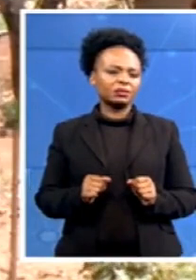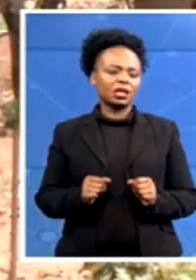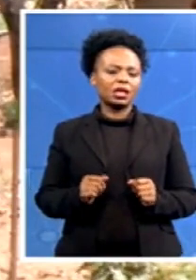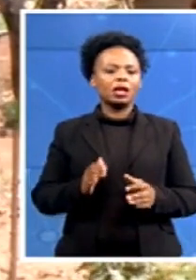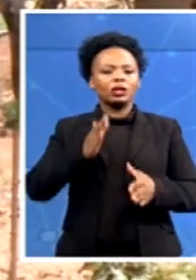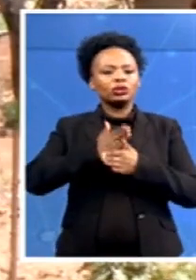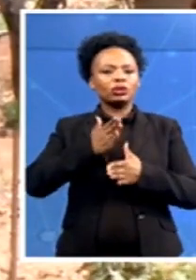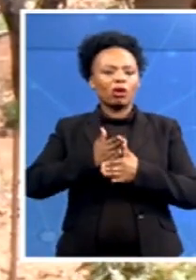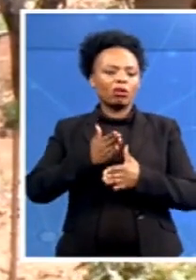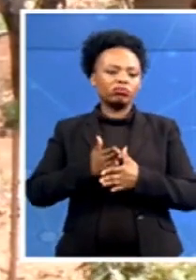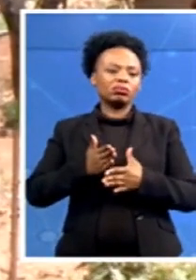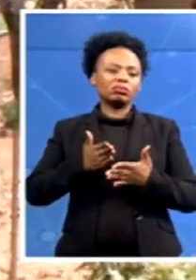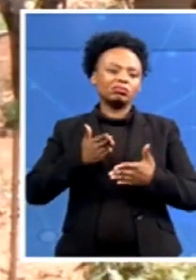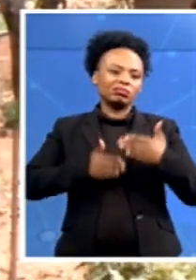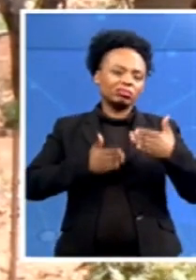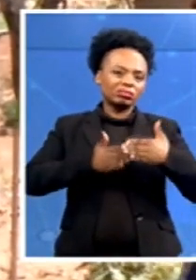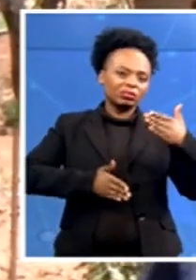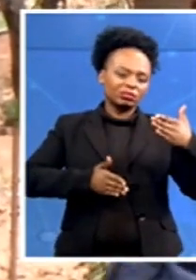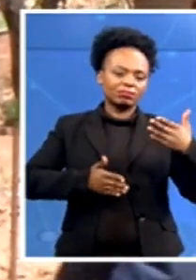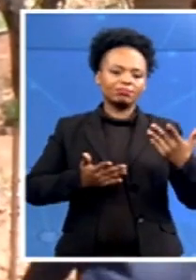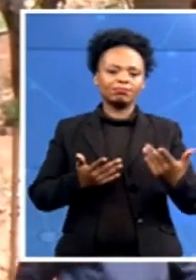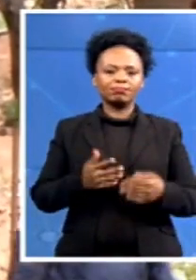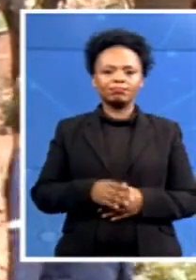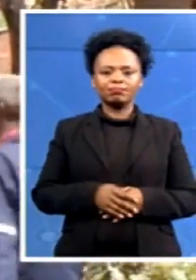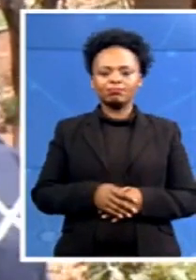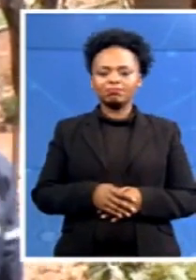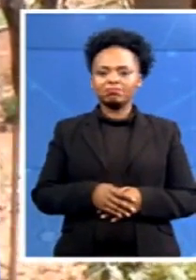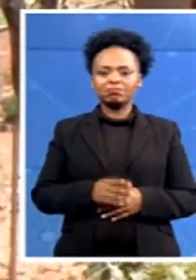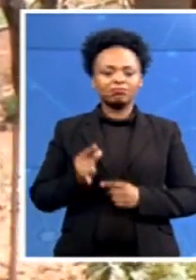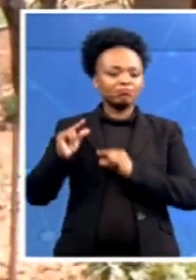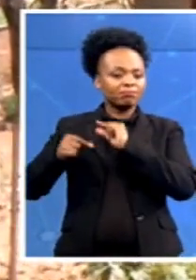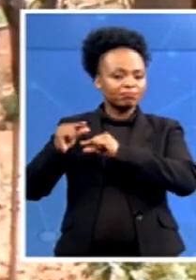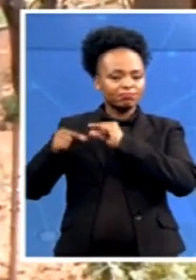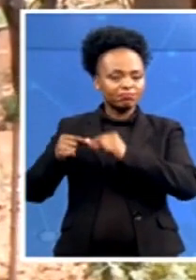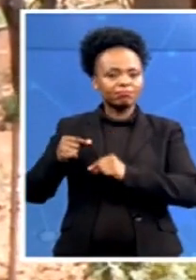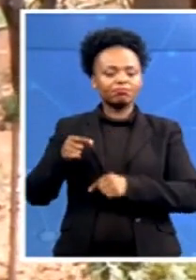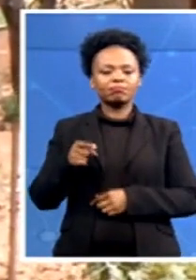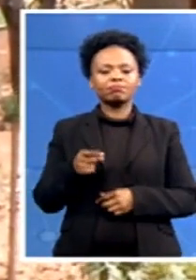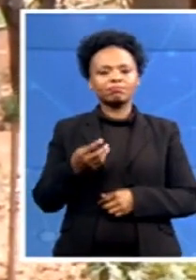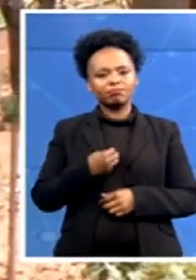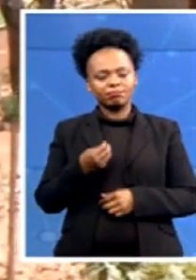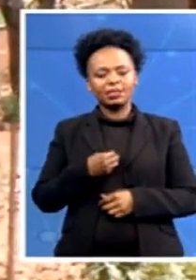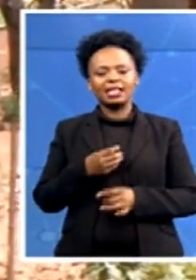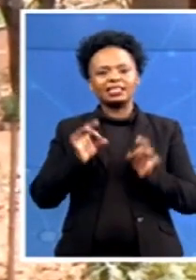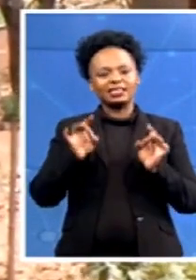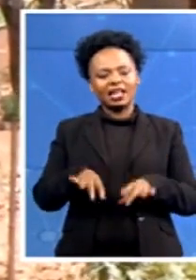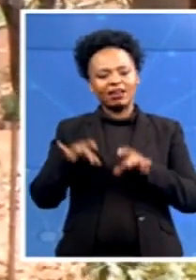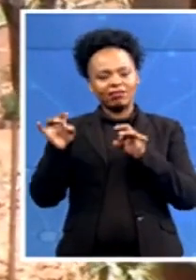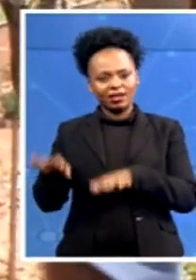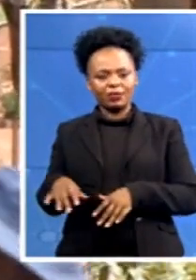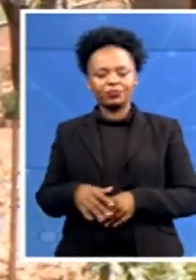Our generations, they suffer more with job. Tabazimbi, we are inside the mine.